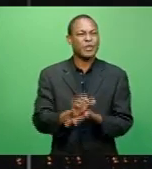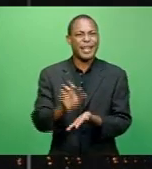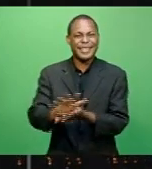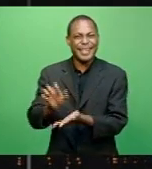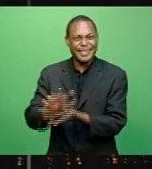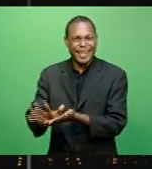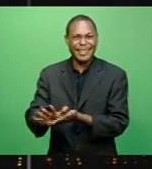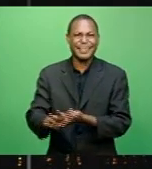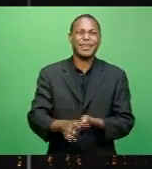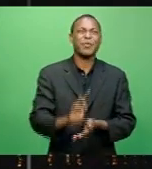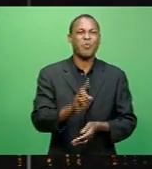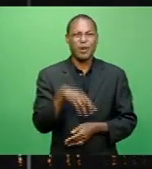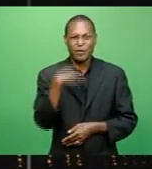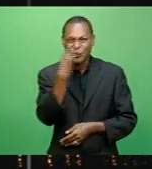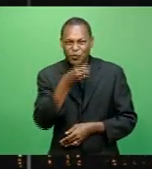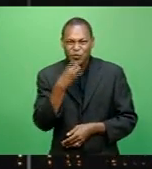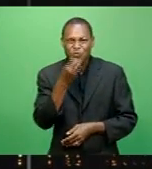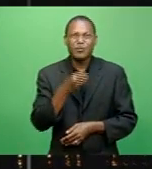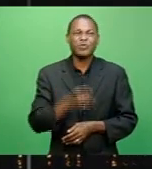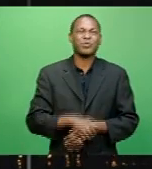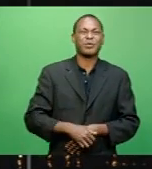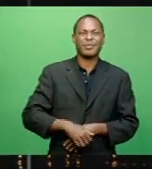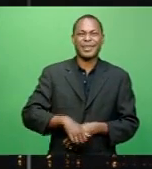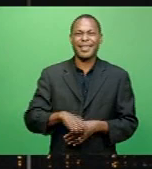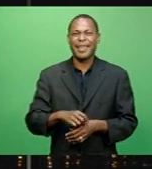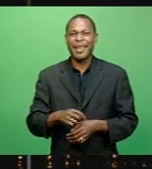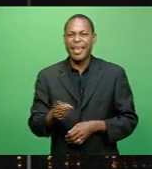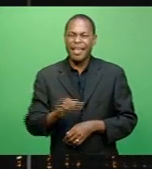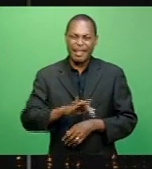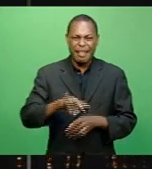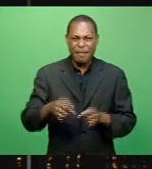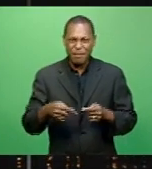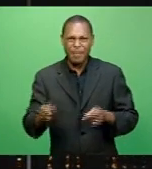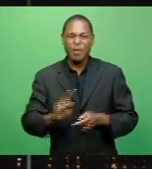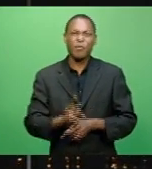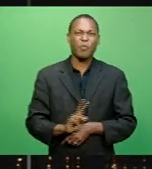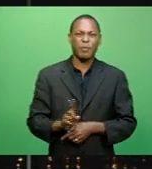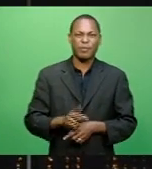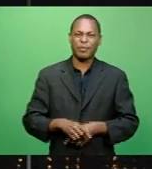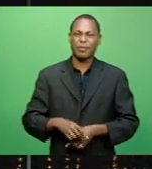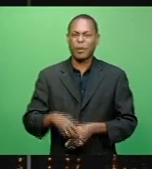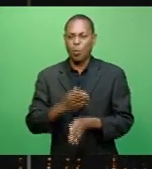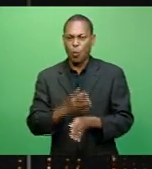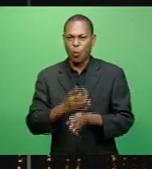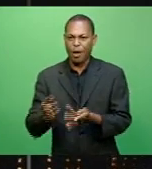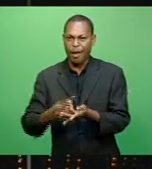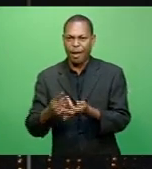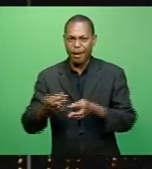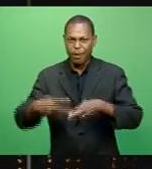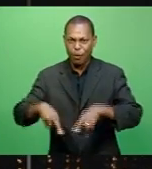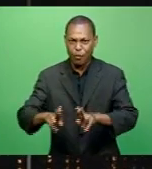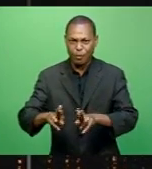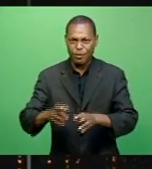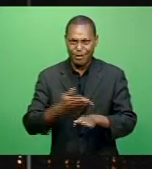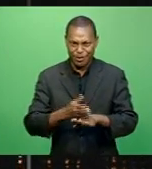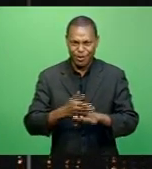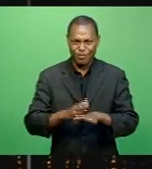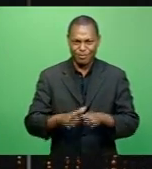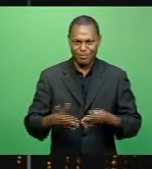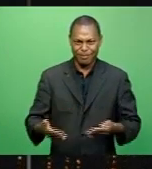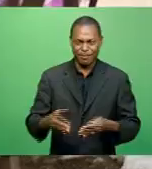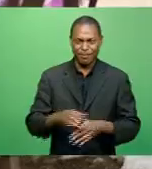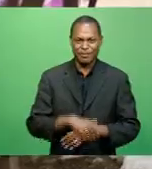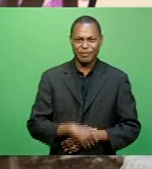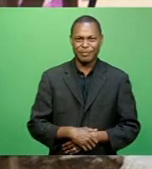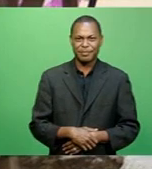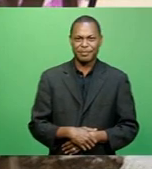to travelers as the Fiji Roads Authority works on a new road at Korosomo along Cross Island Road. Illinois, Turangai View has more.